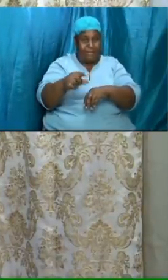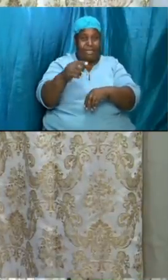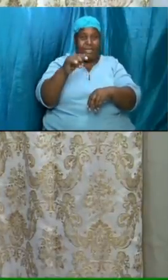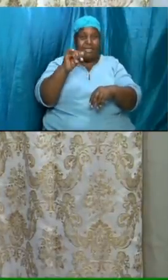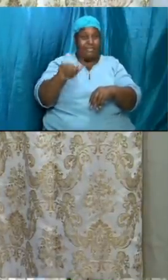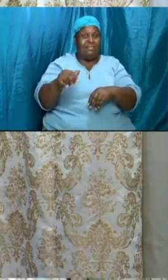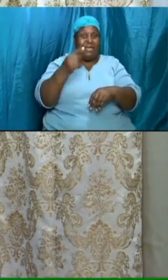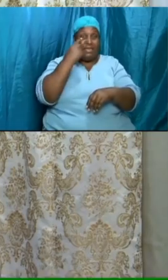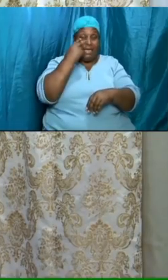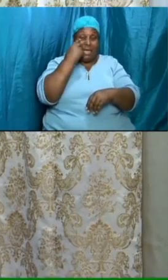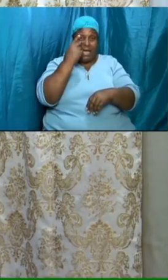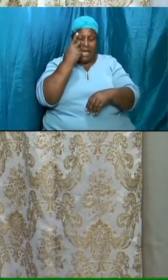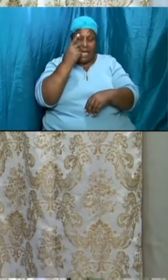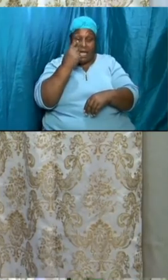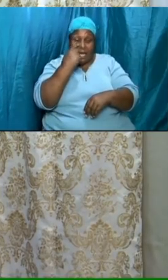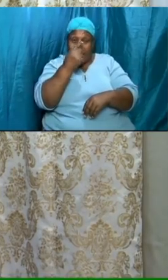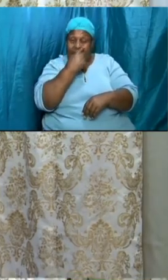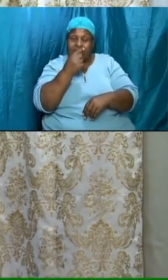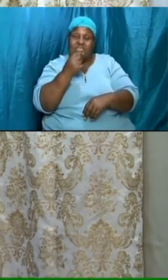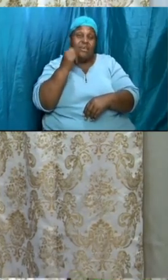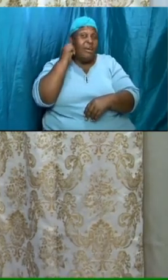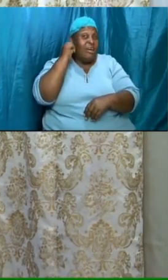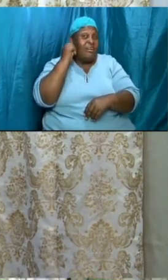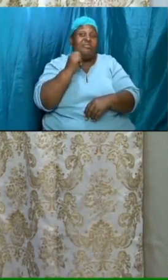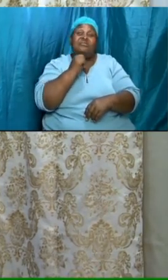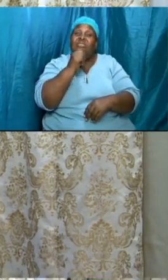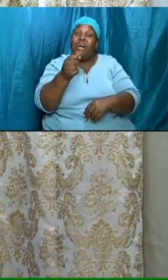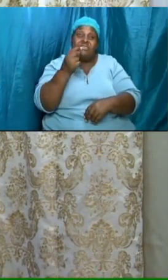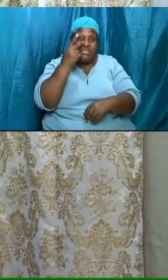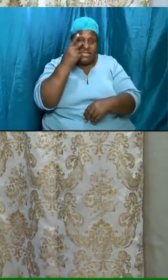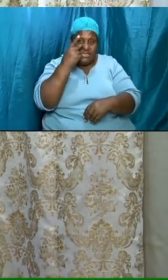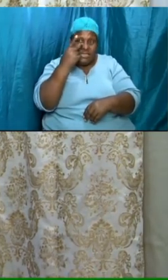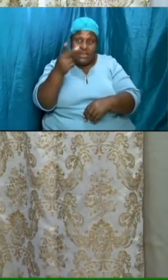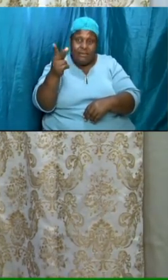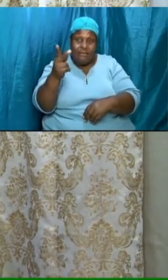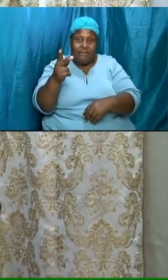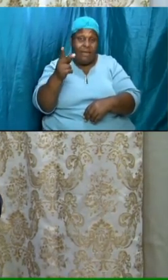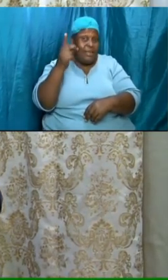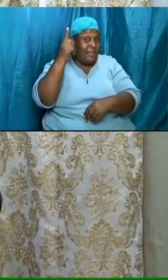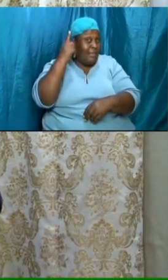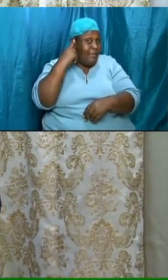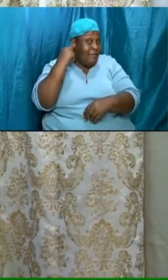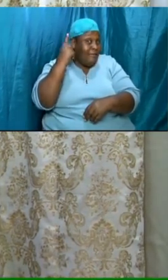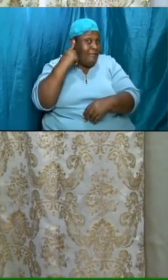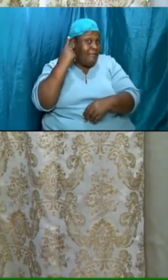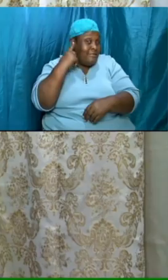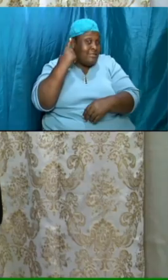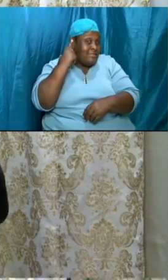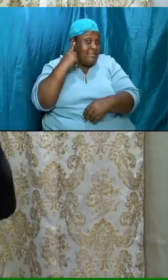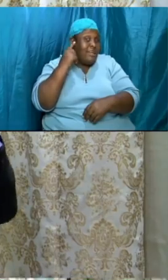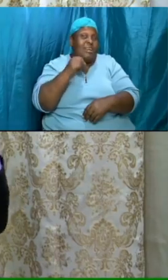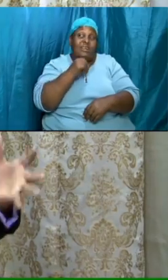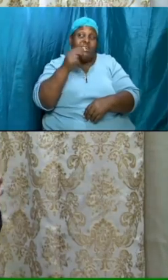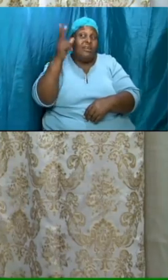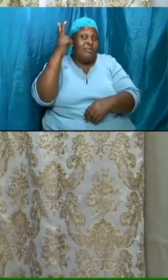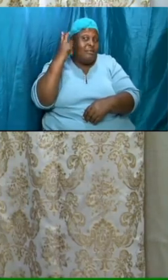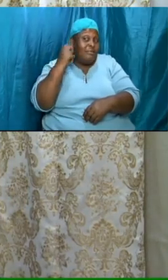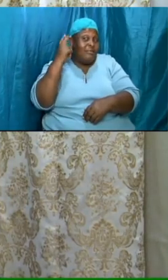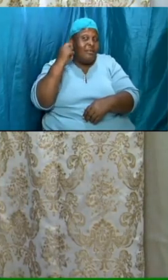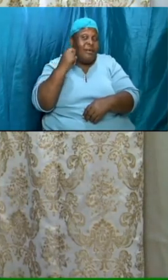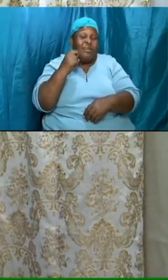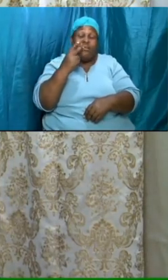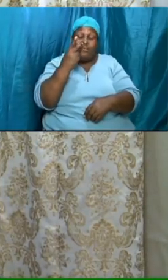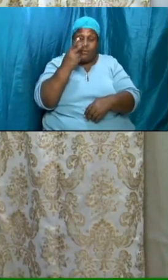have not seen ears have not heard we are going to see flowers we are going to see colors we are limited